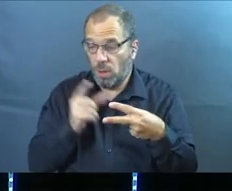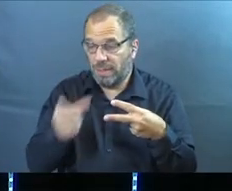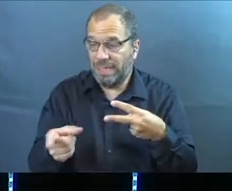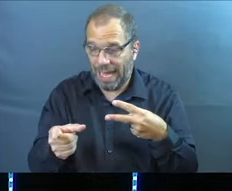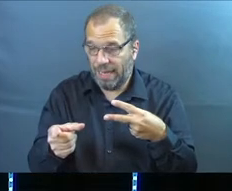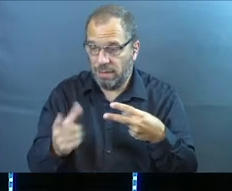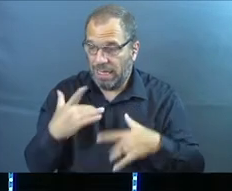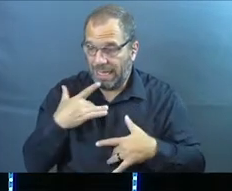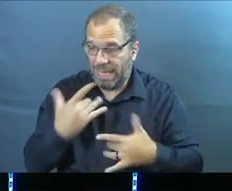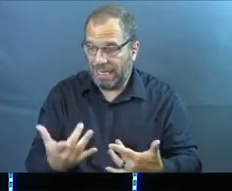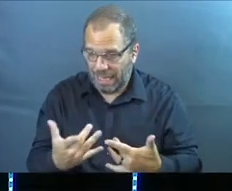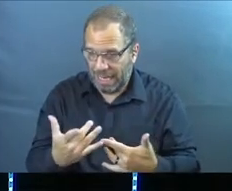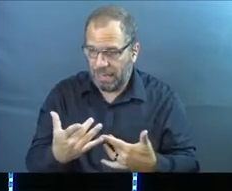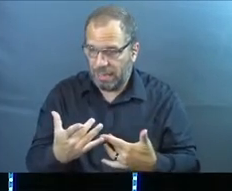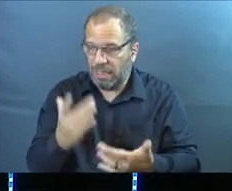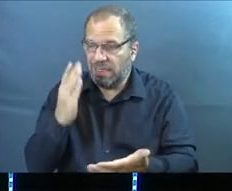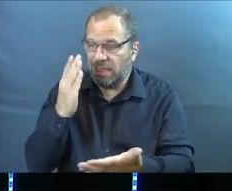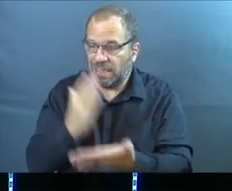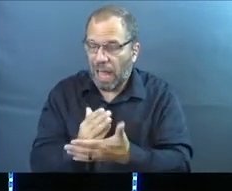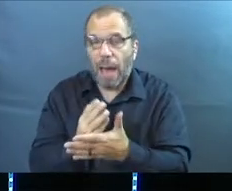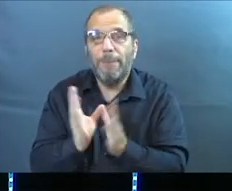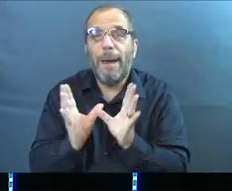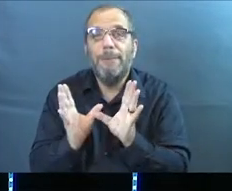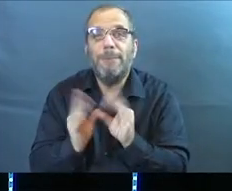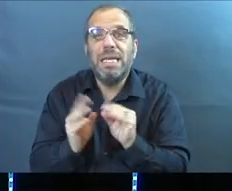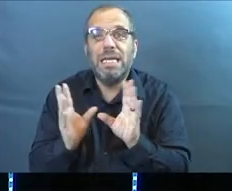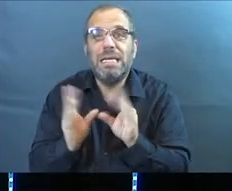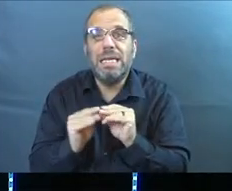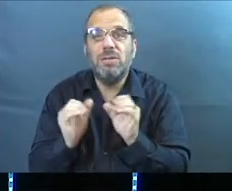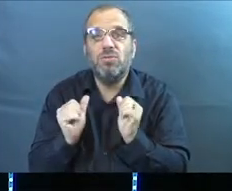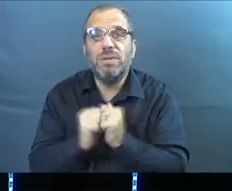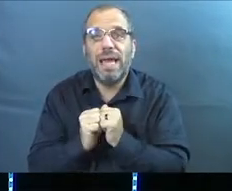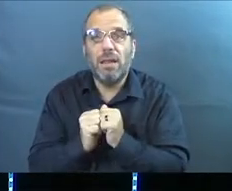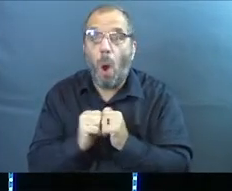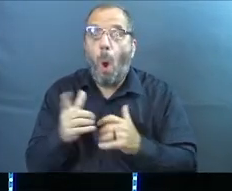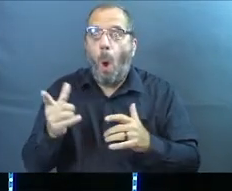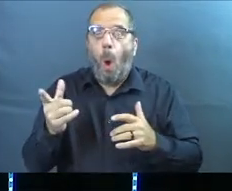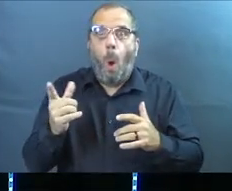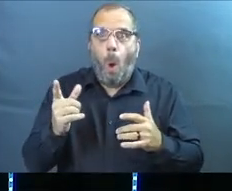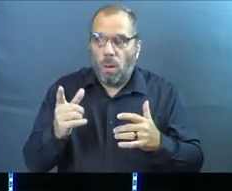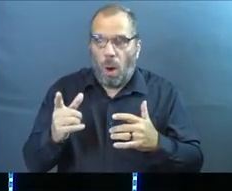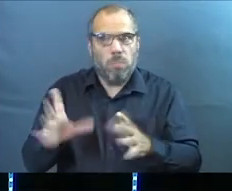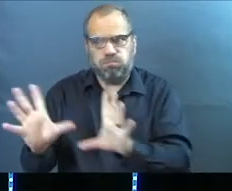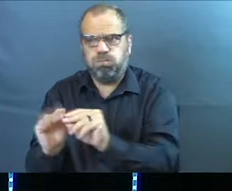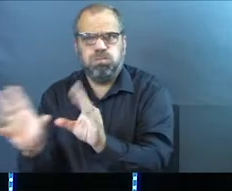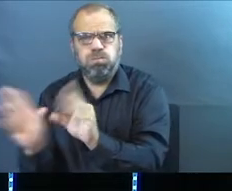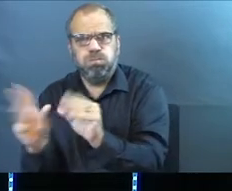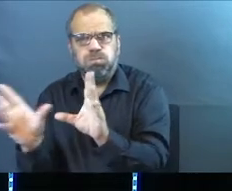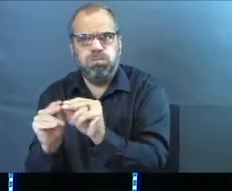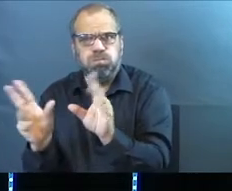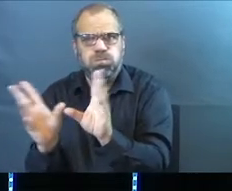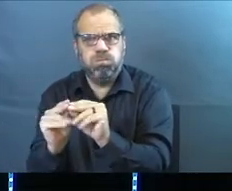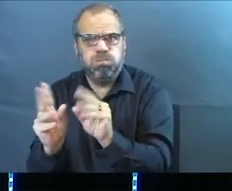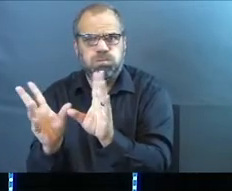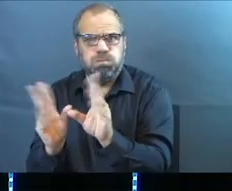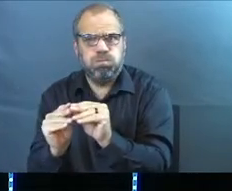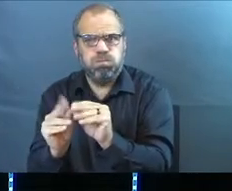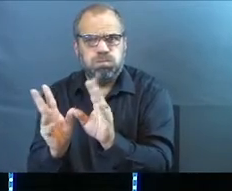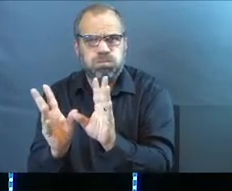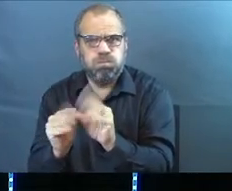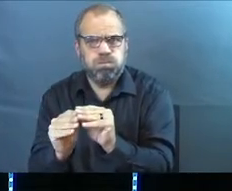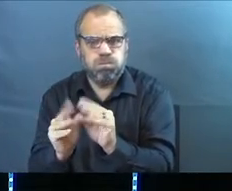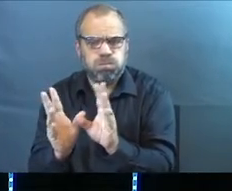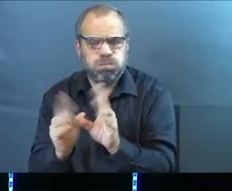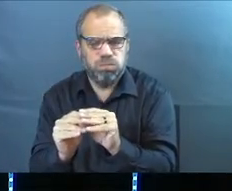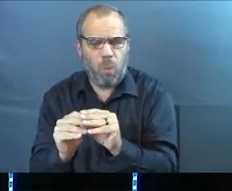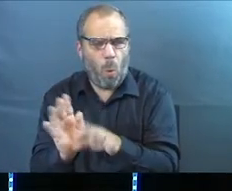they were inclined to stop meeting together. They had started to get out of the habit. They had started to get